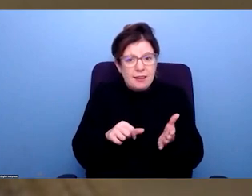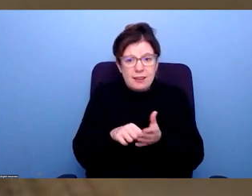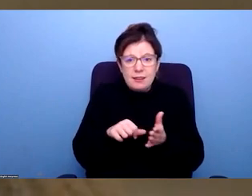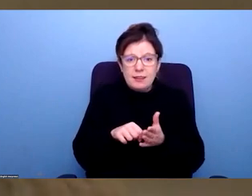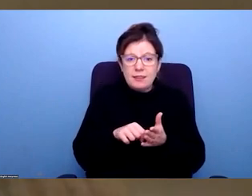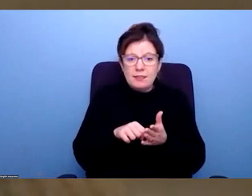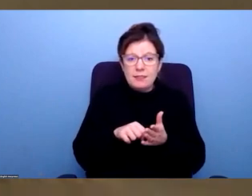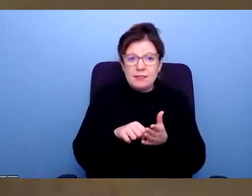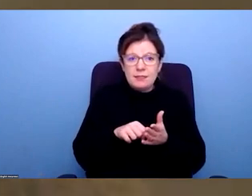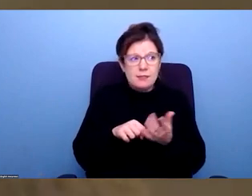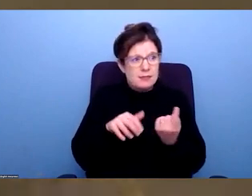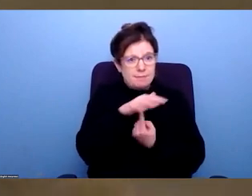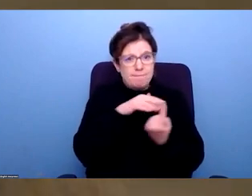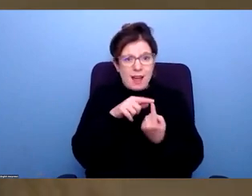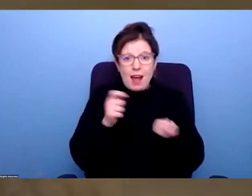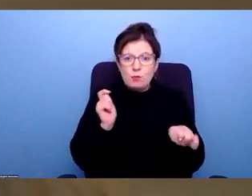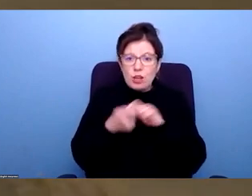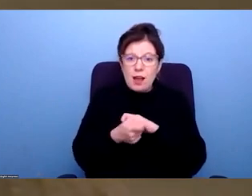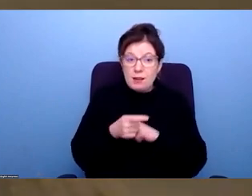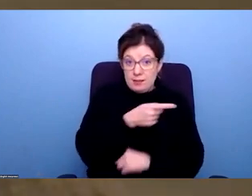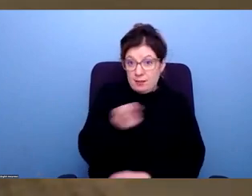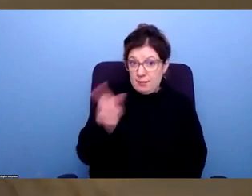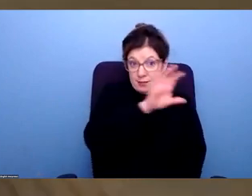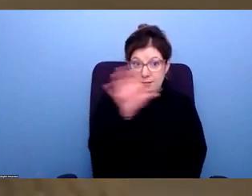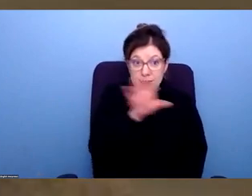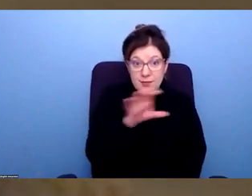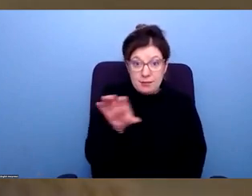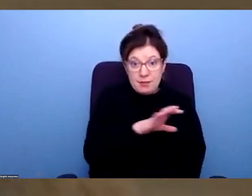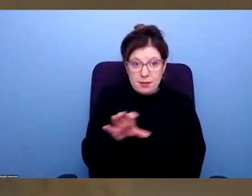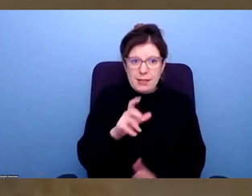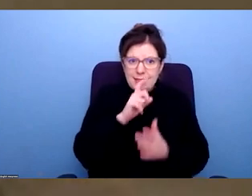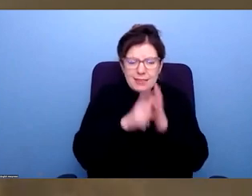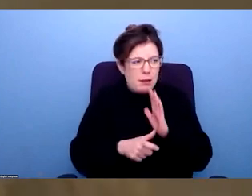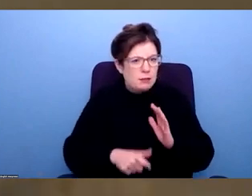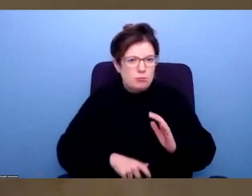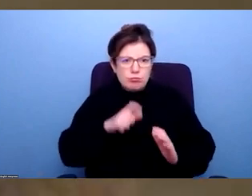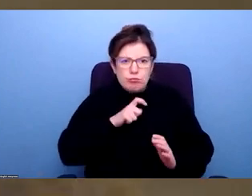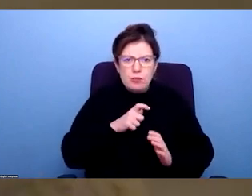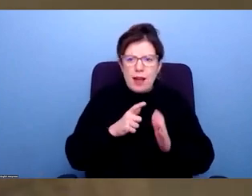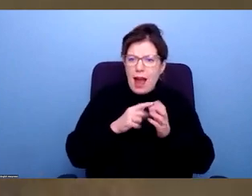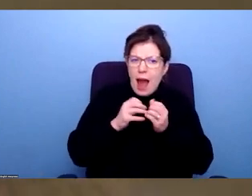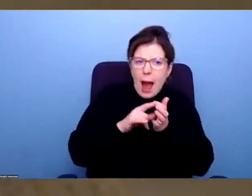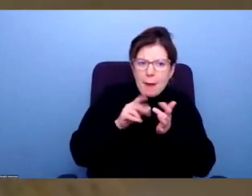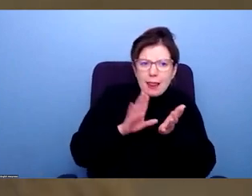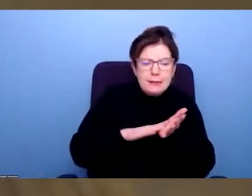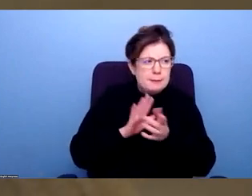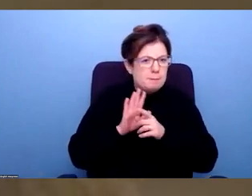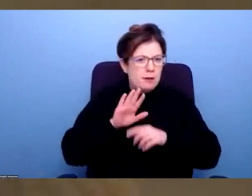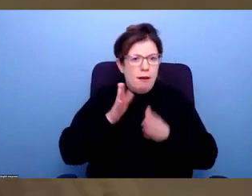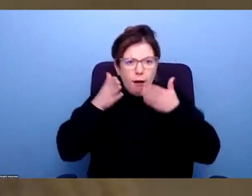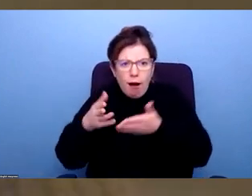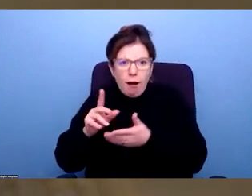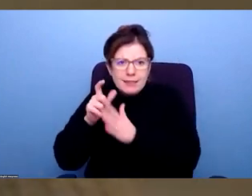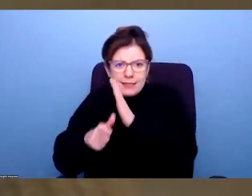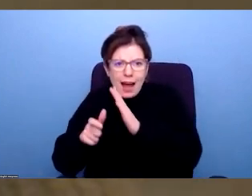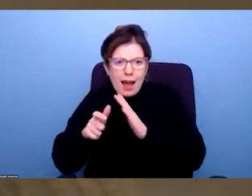that I'm sure people on this call are quite comfortable speaking about disability and ableism and the structural kind of barriers